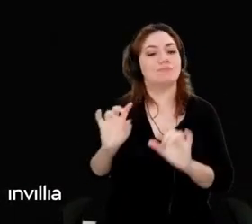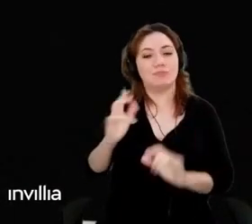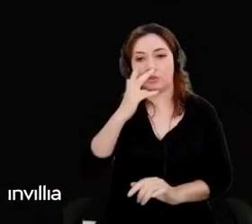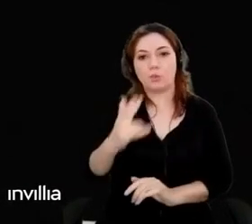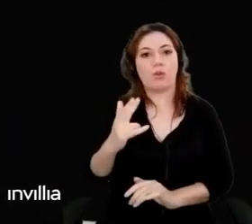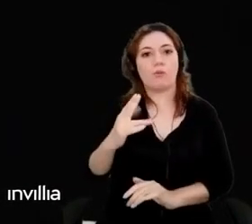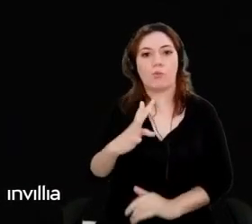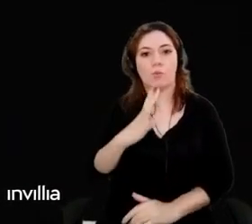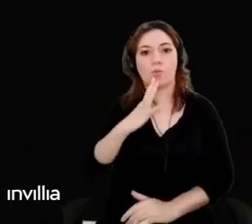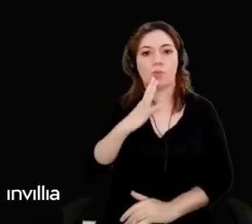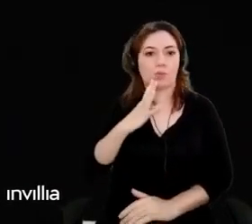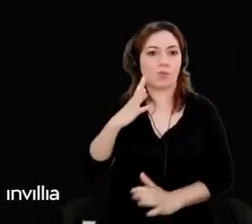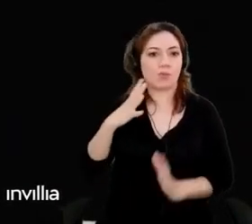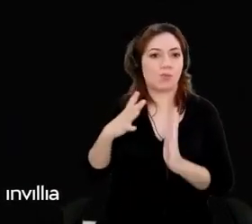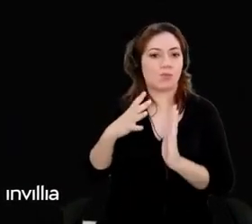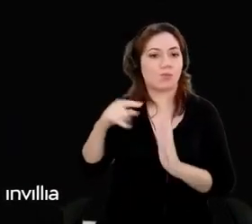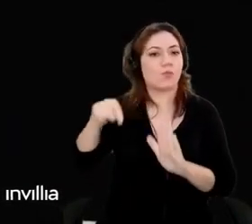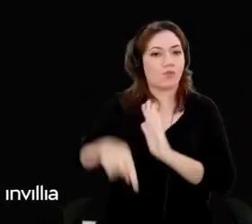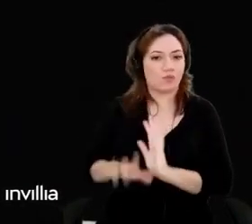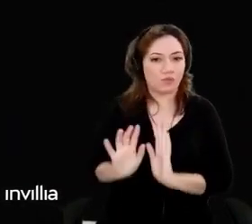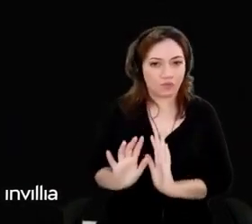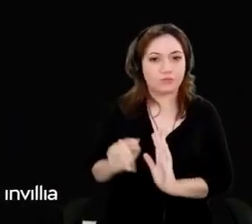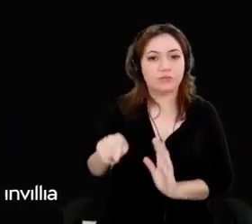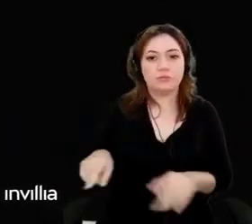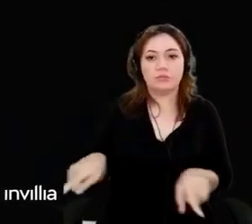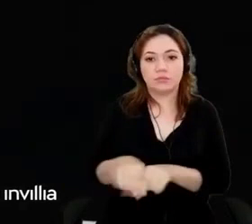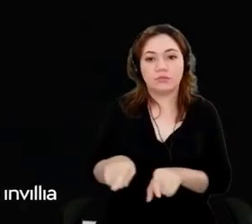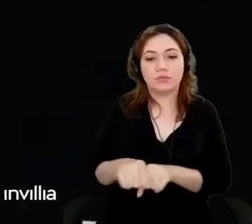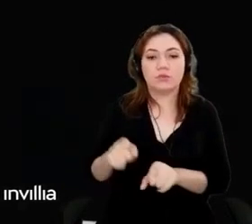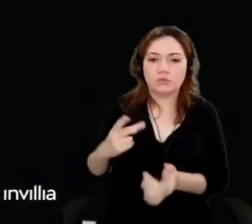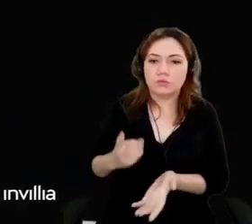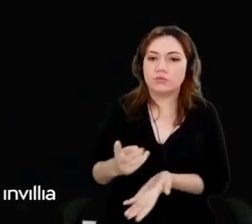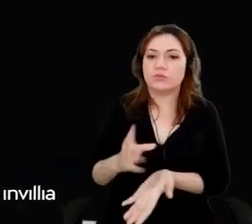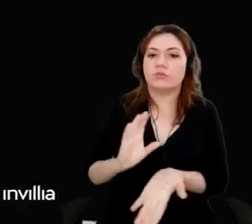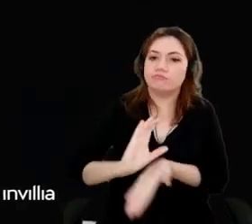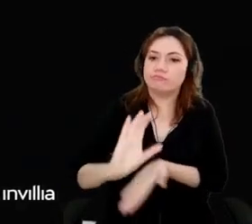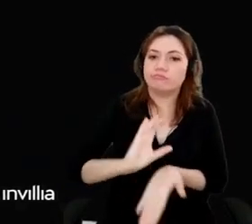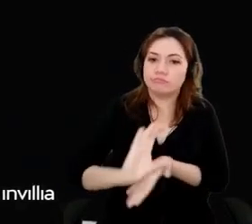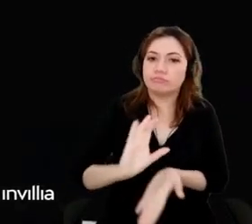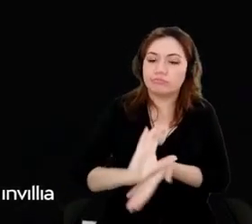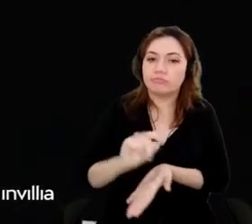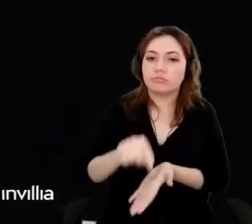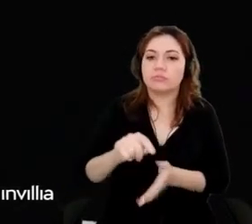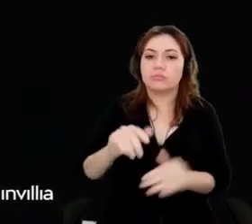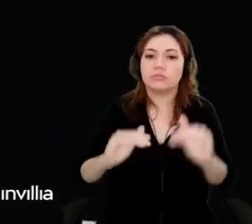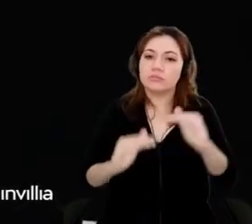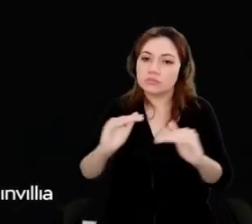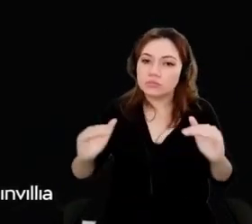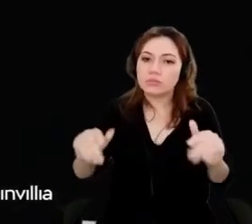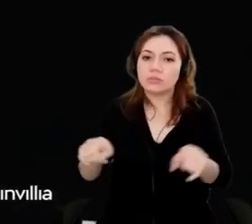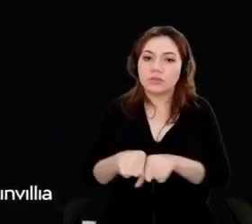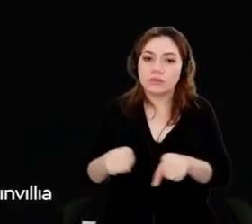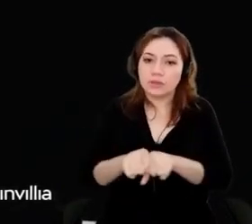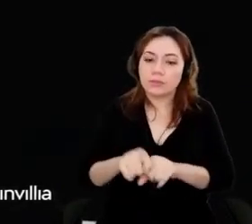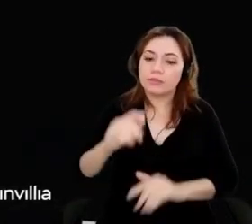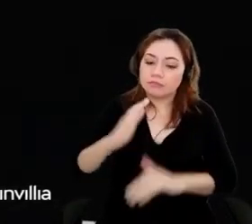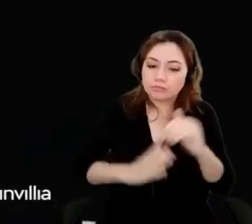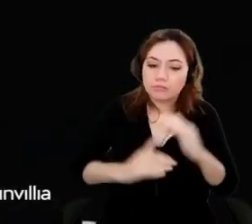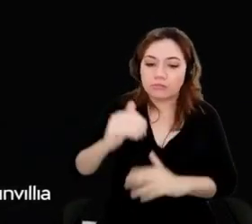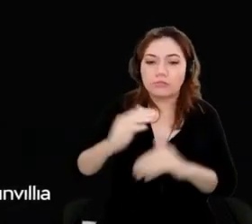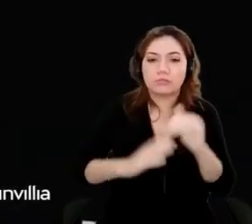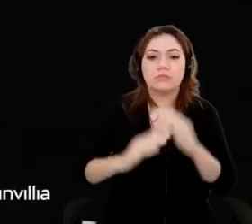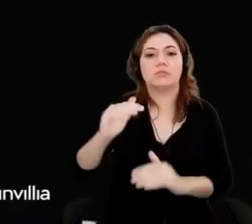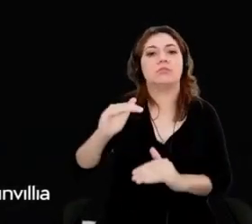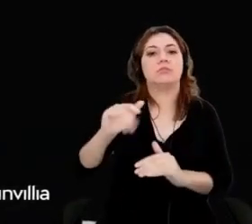in leveling the field and building talent globally with our network of